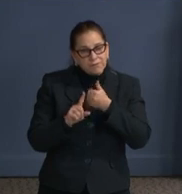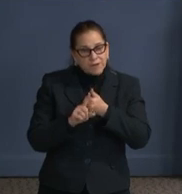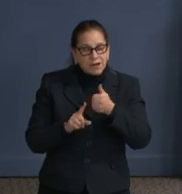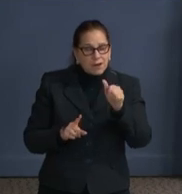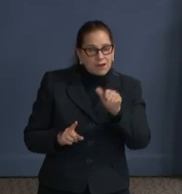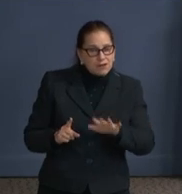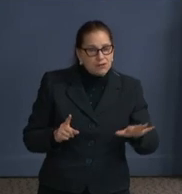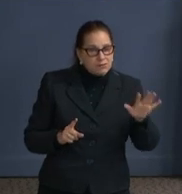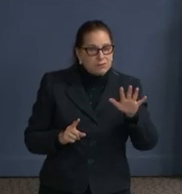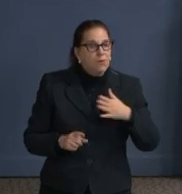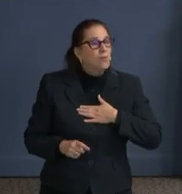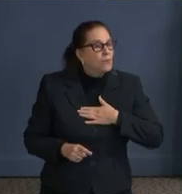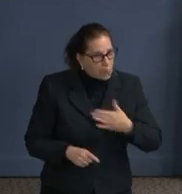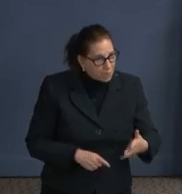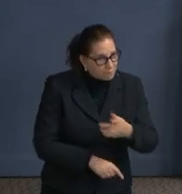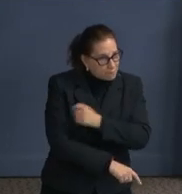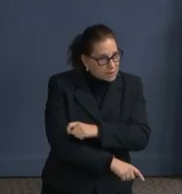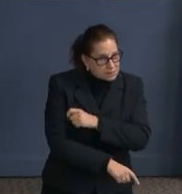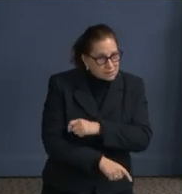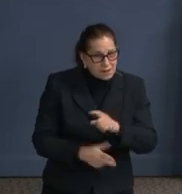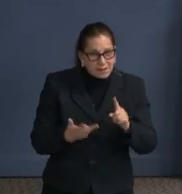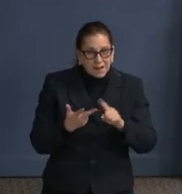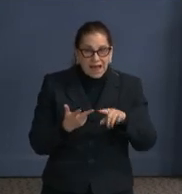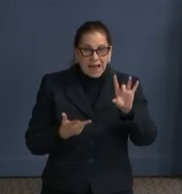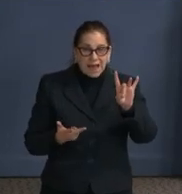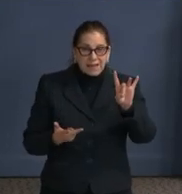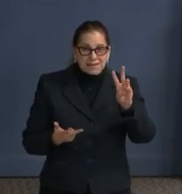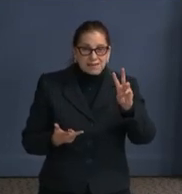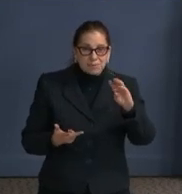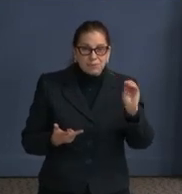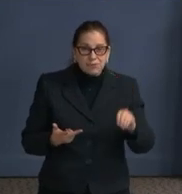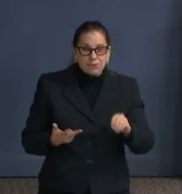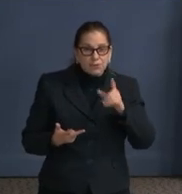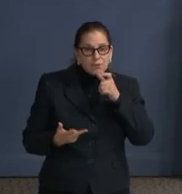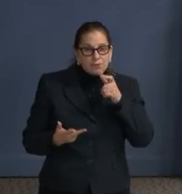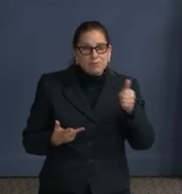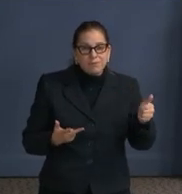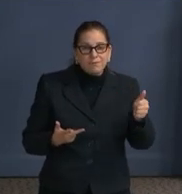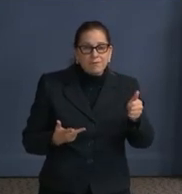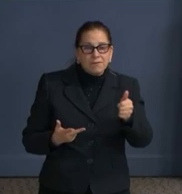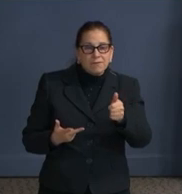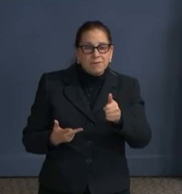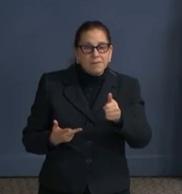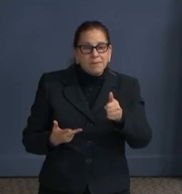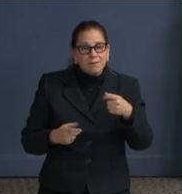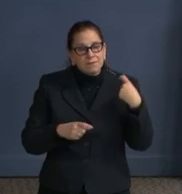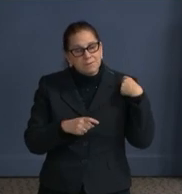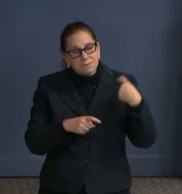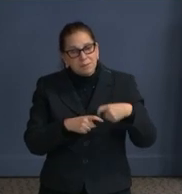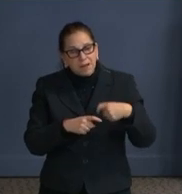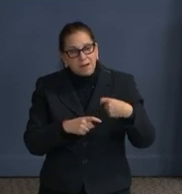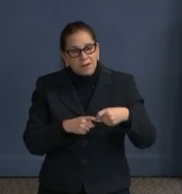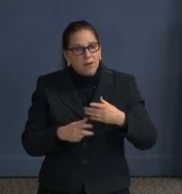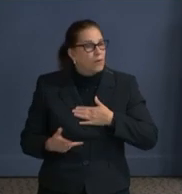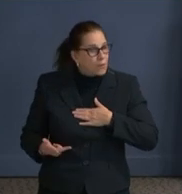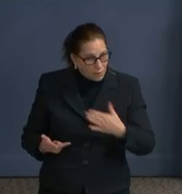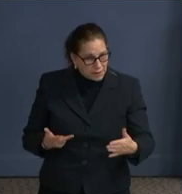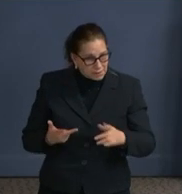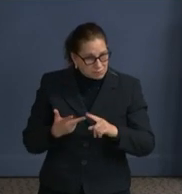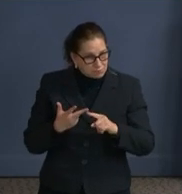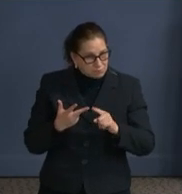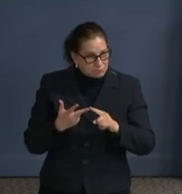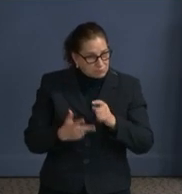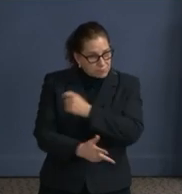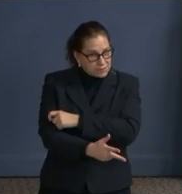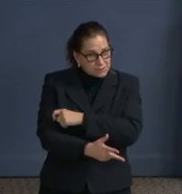willing to accept the vaccine. 86% of those who identified as Hispanic or Latin X were willing to accept the vaccine